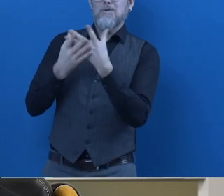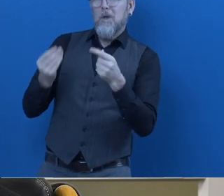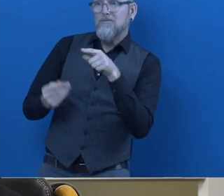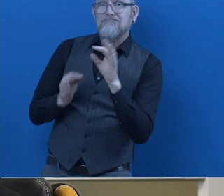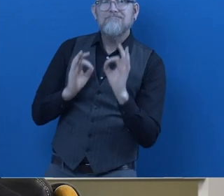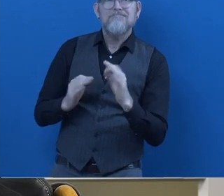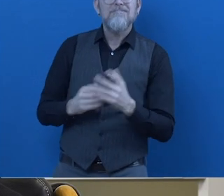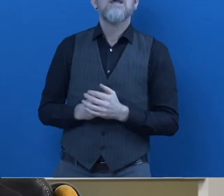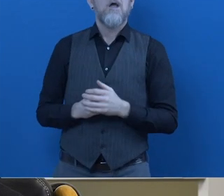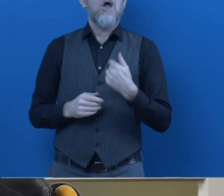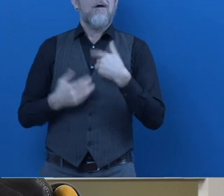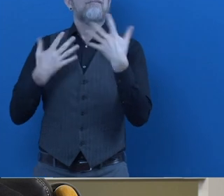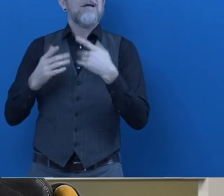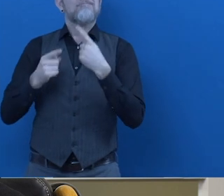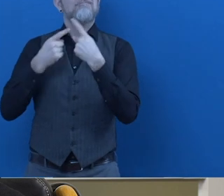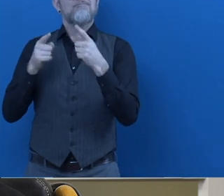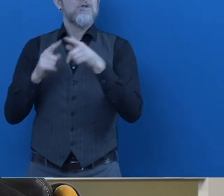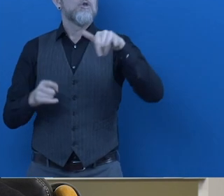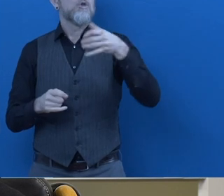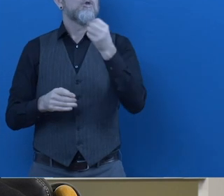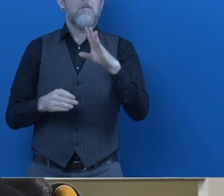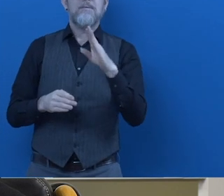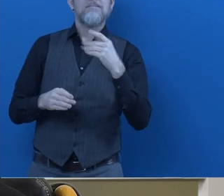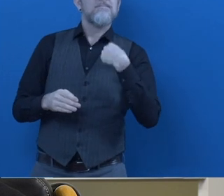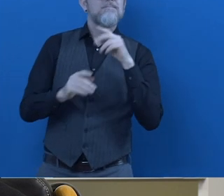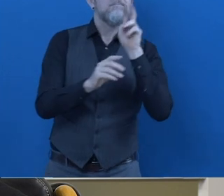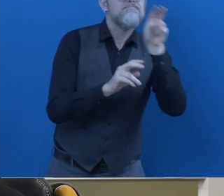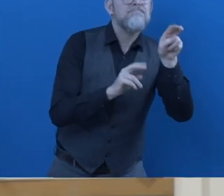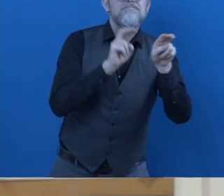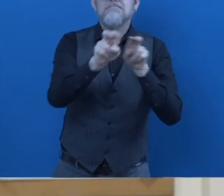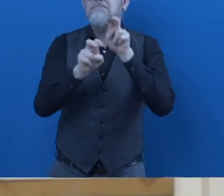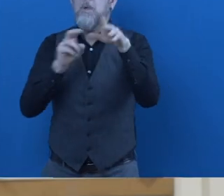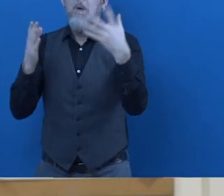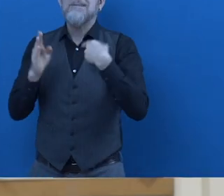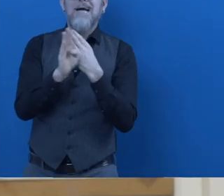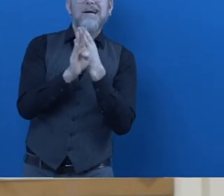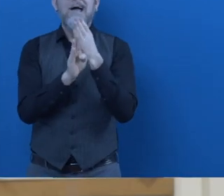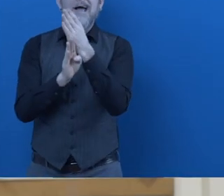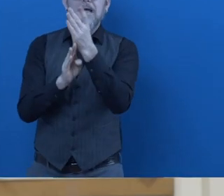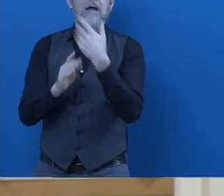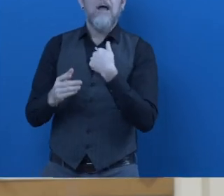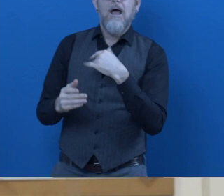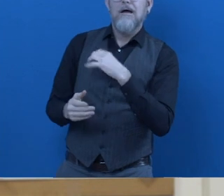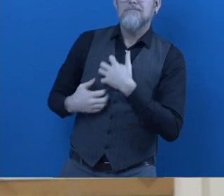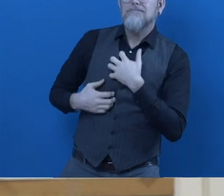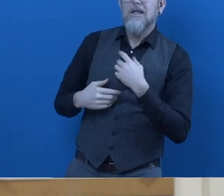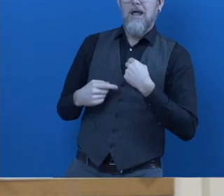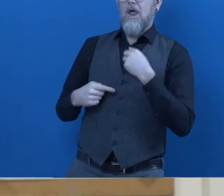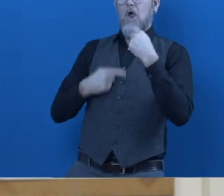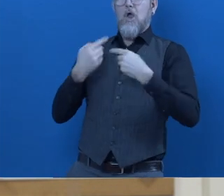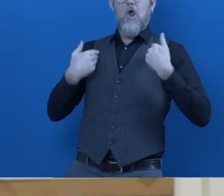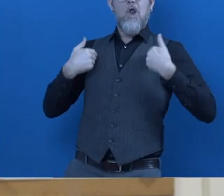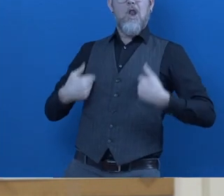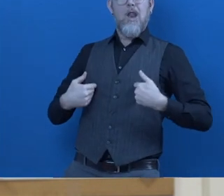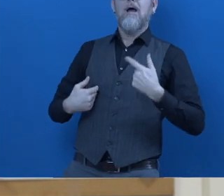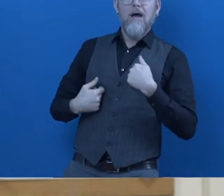different jobs opportunity to identify my career direction. Also, I have different roles in CARRIER